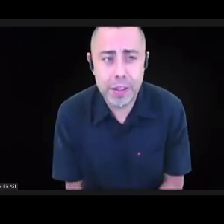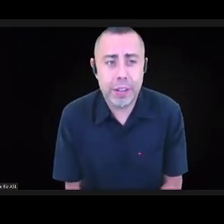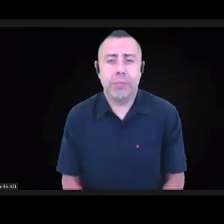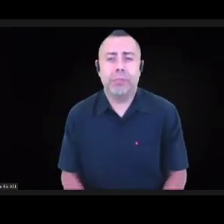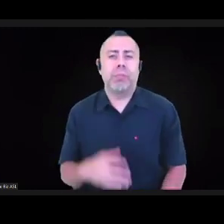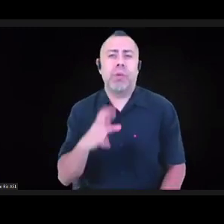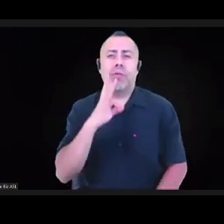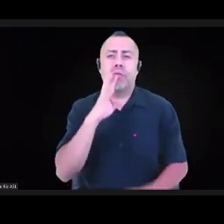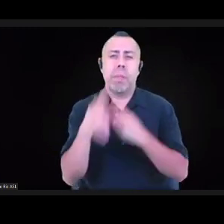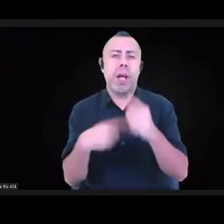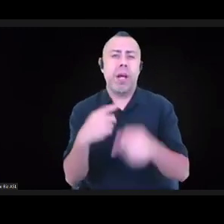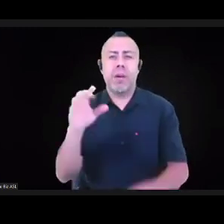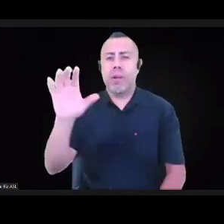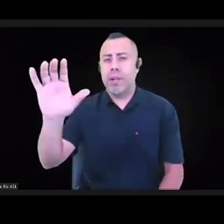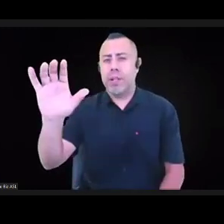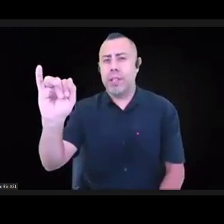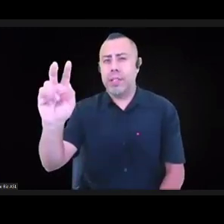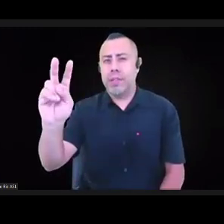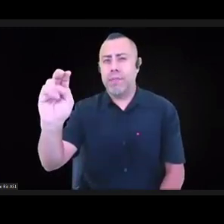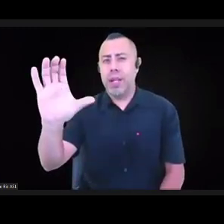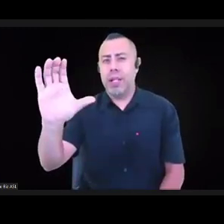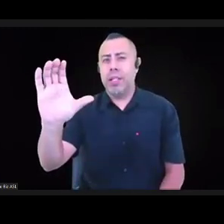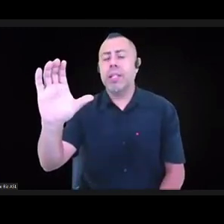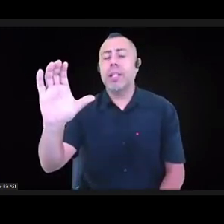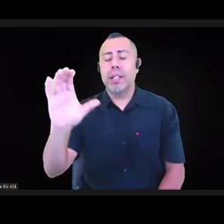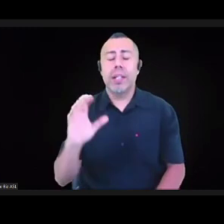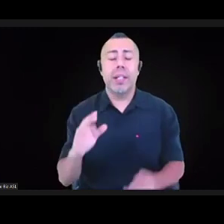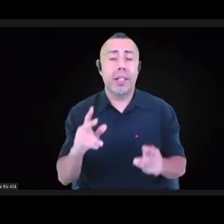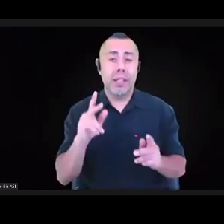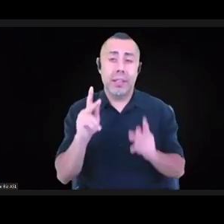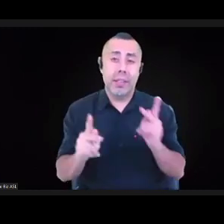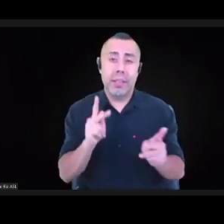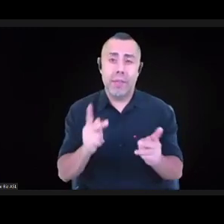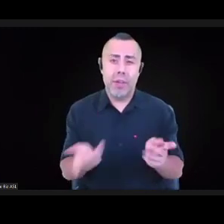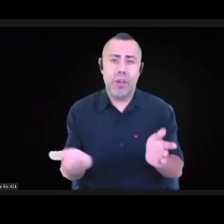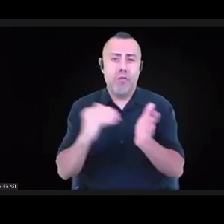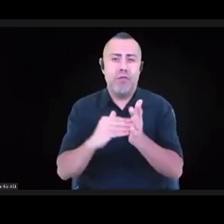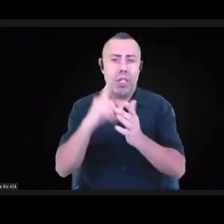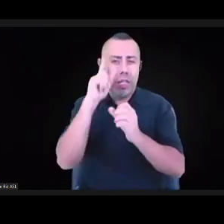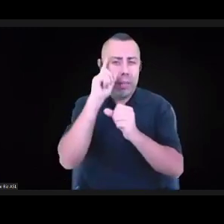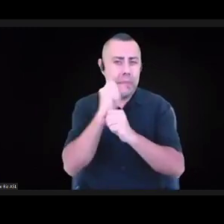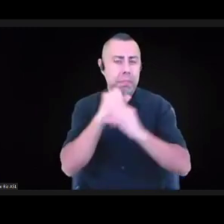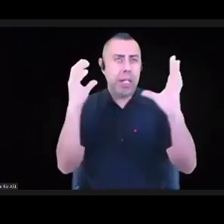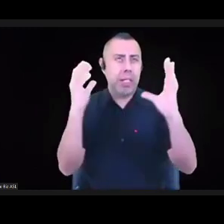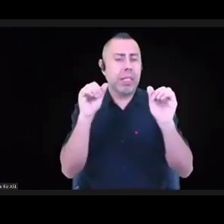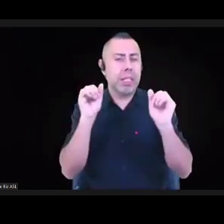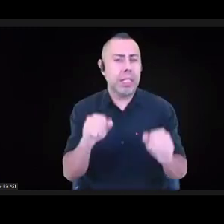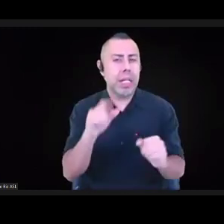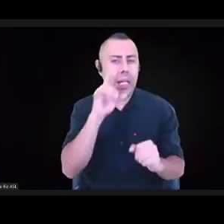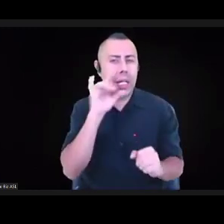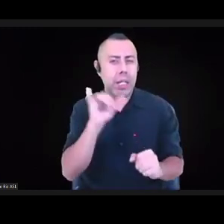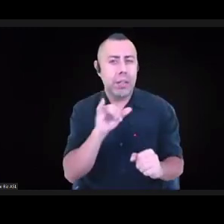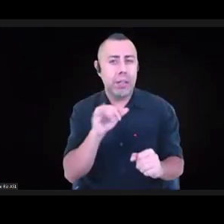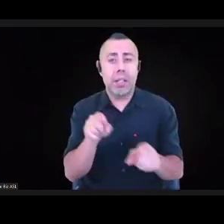for justice can be. As a government agency that also exists in the arts philanthropy space, I think we are